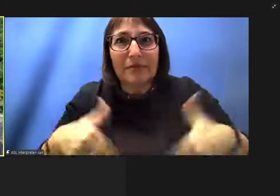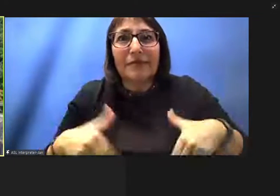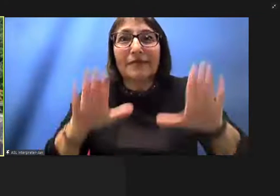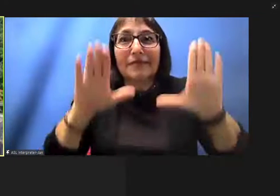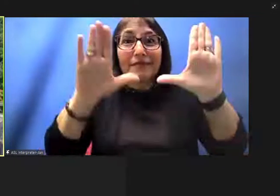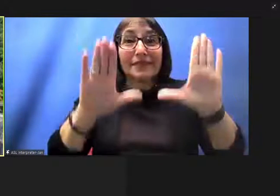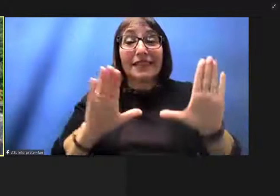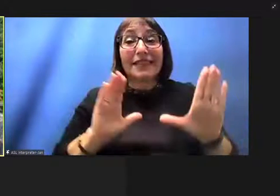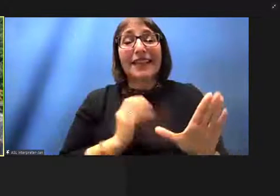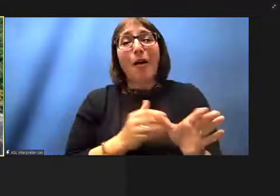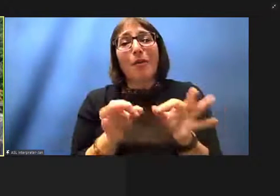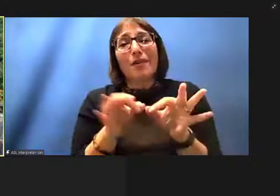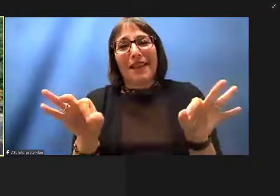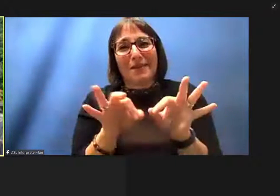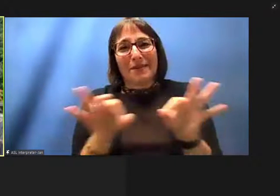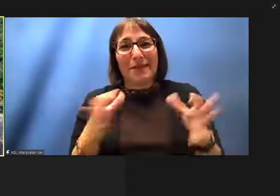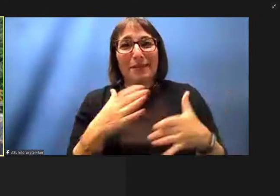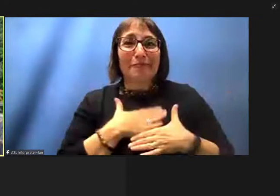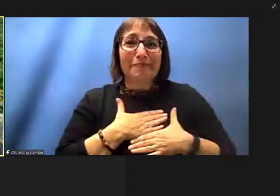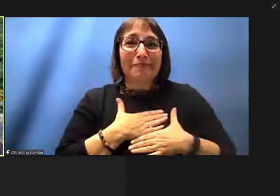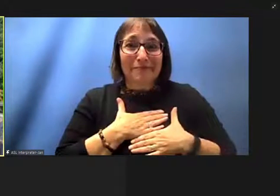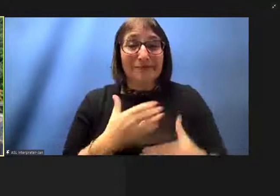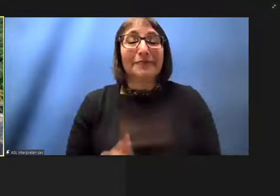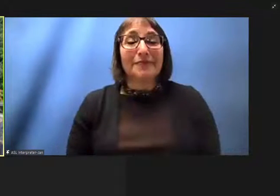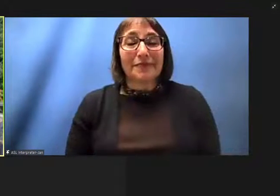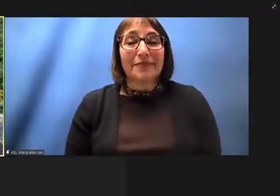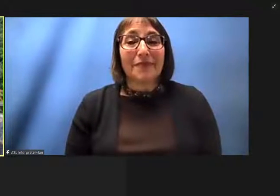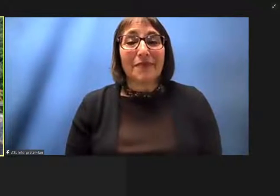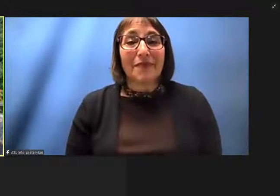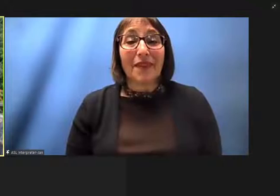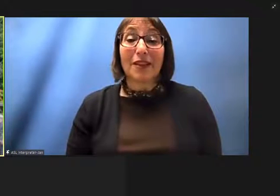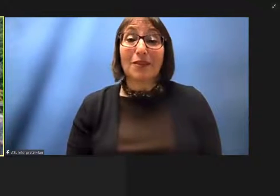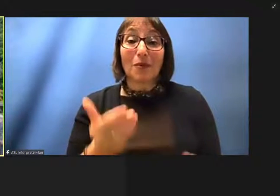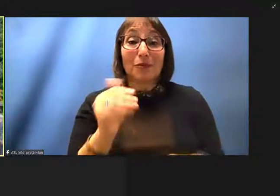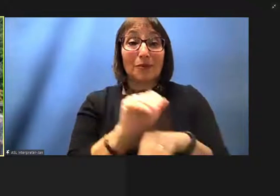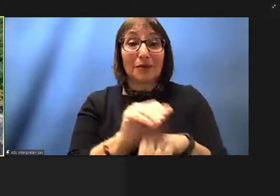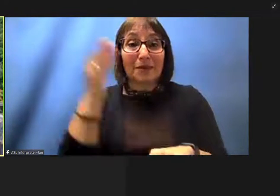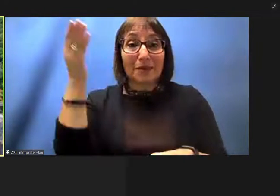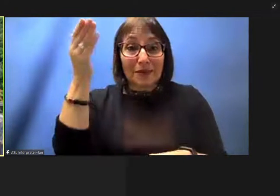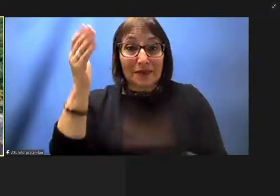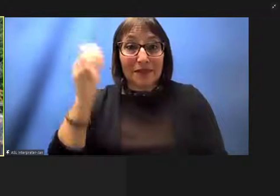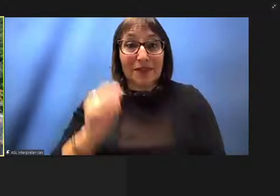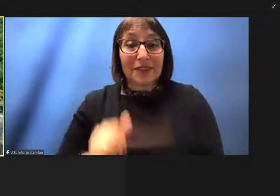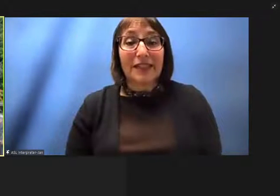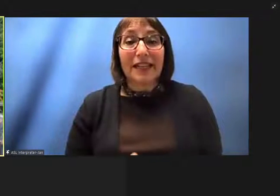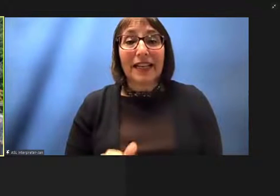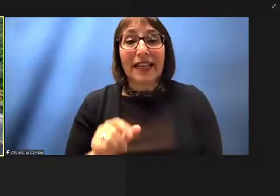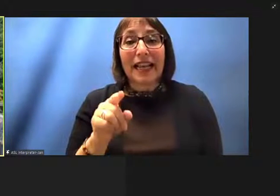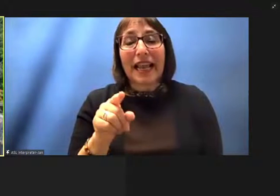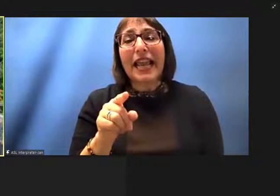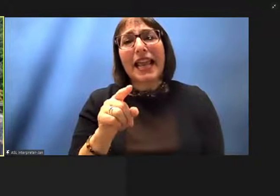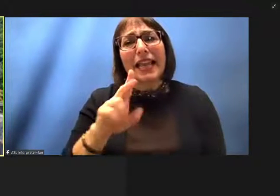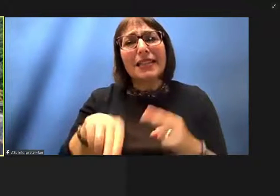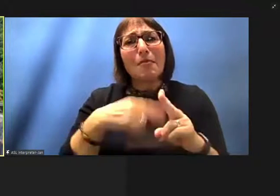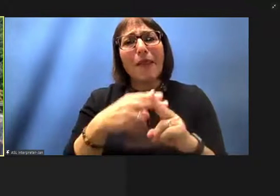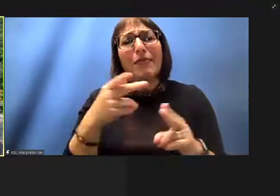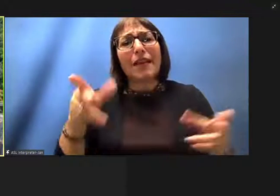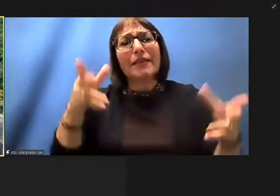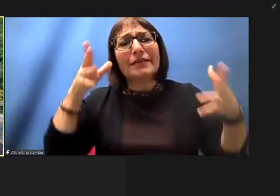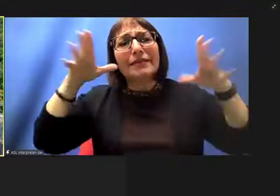our language so this evening's presentation is a is about that sound